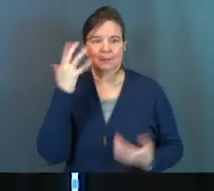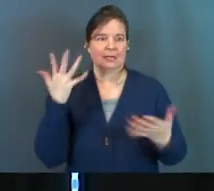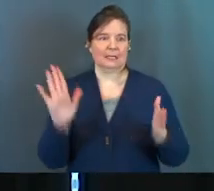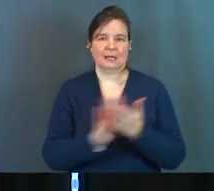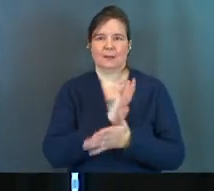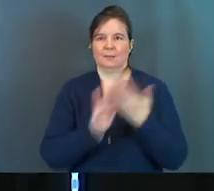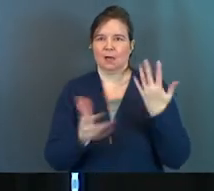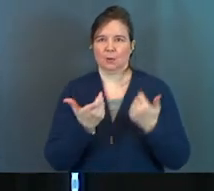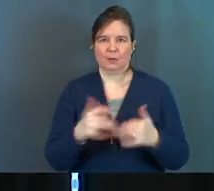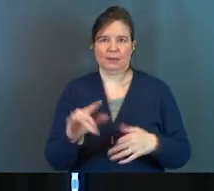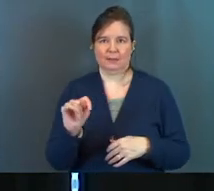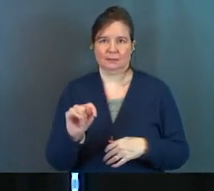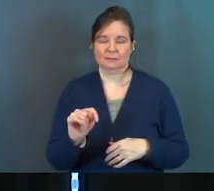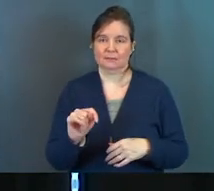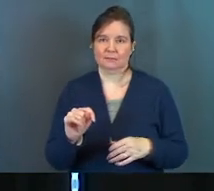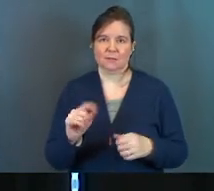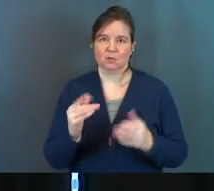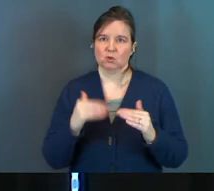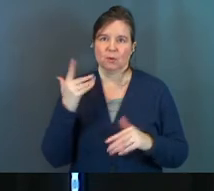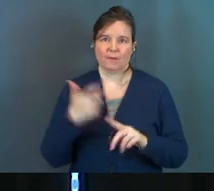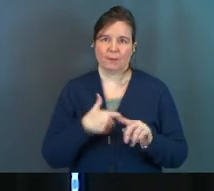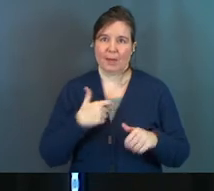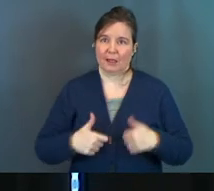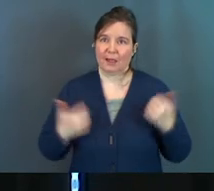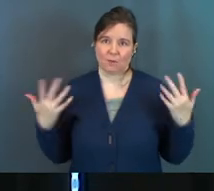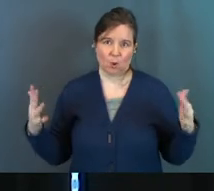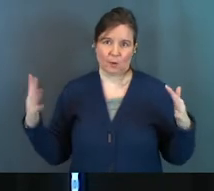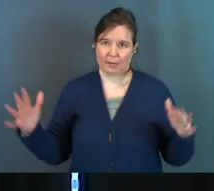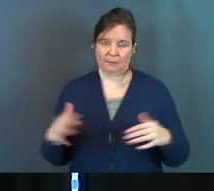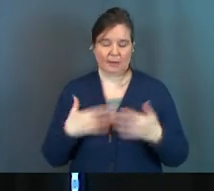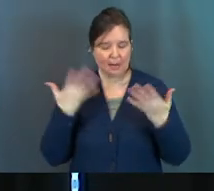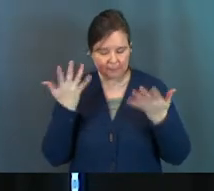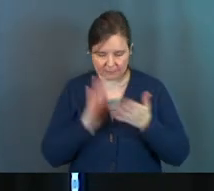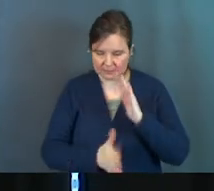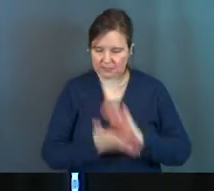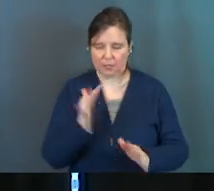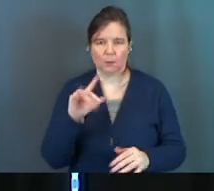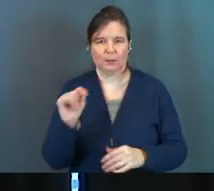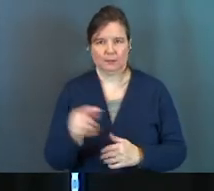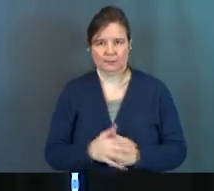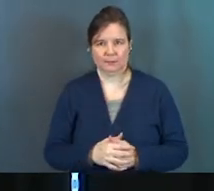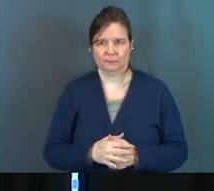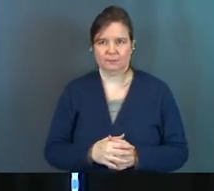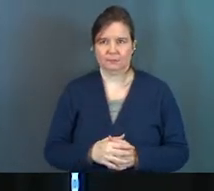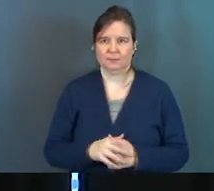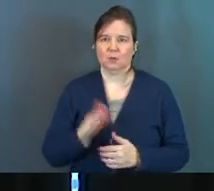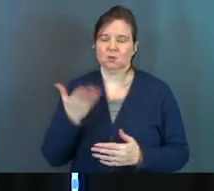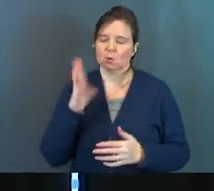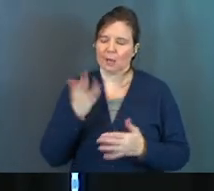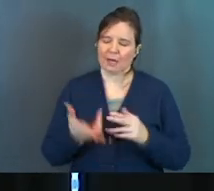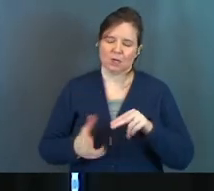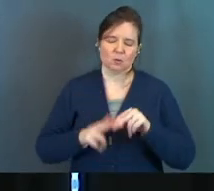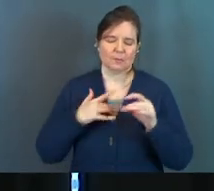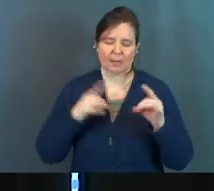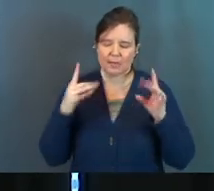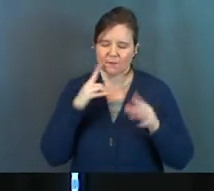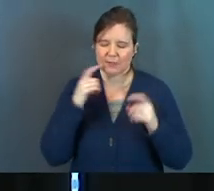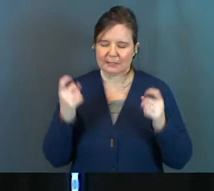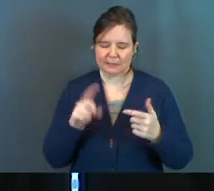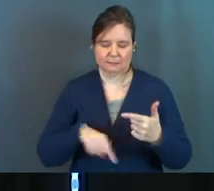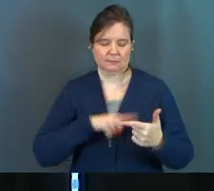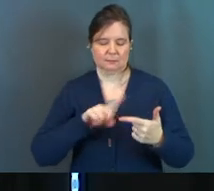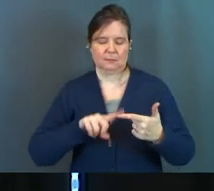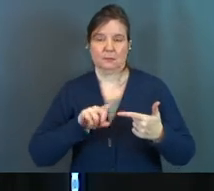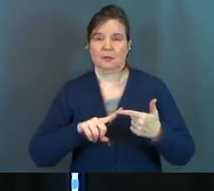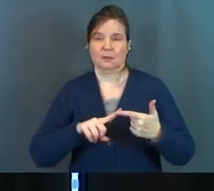done with it. It's taken too much from my life already. I'm done with it. So God, increase my hatred for that sin. The next